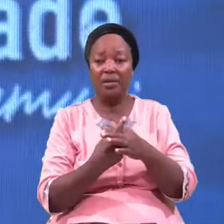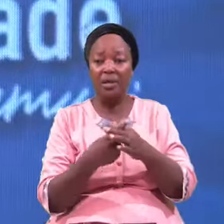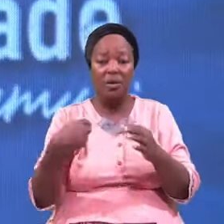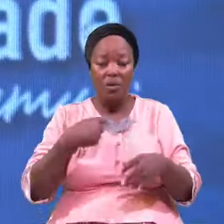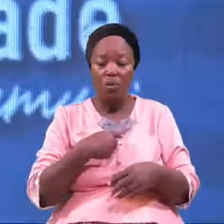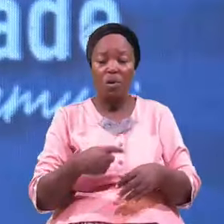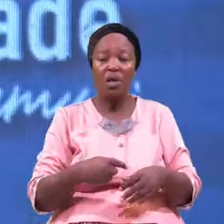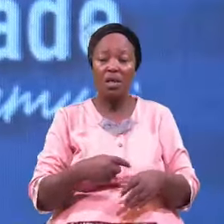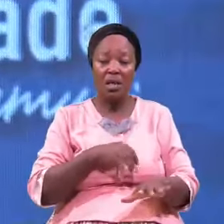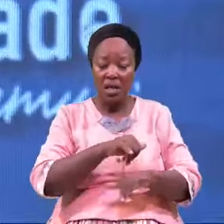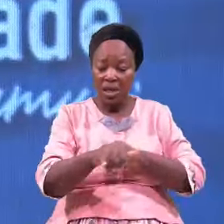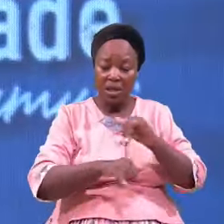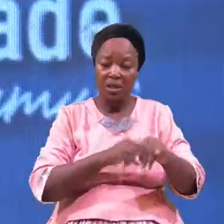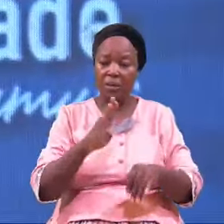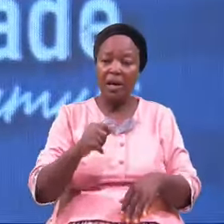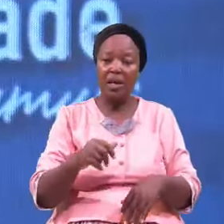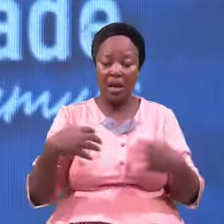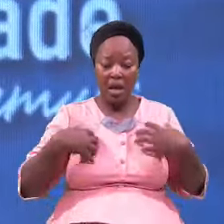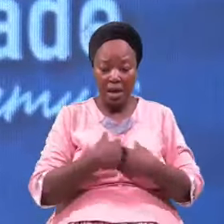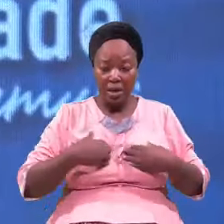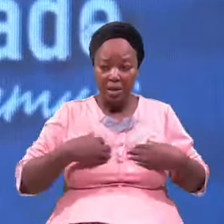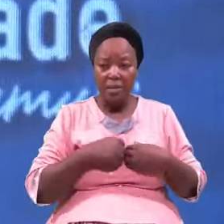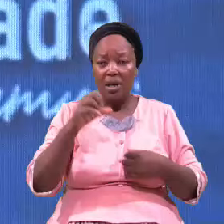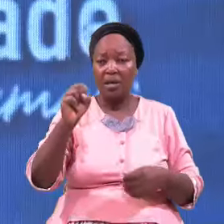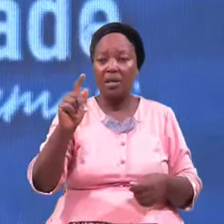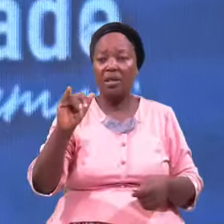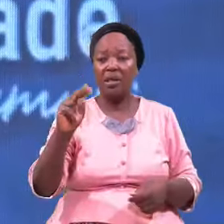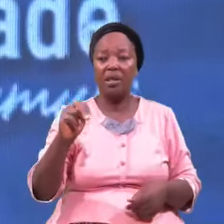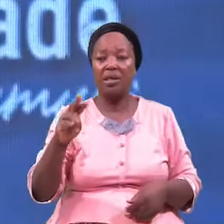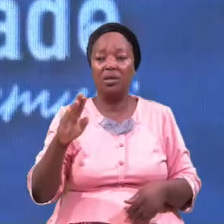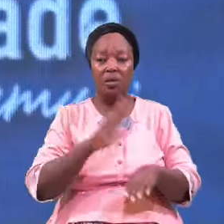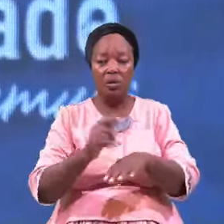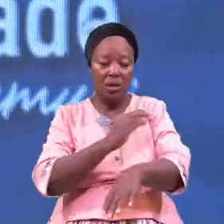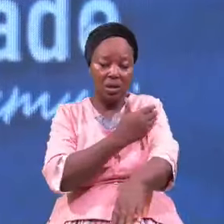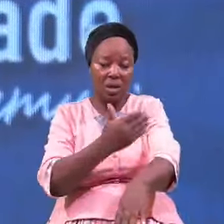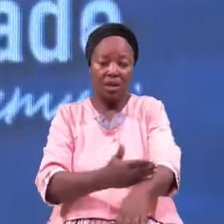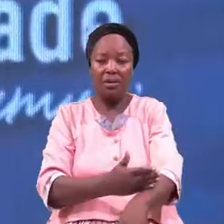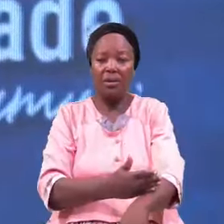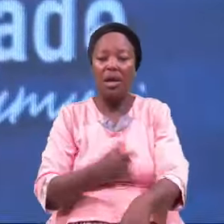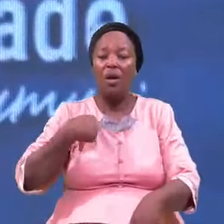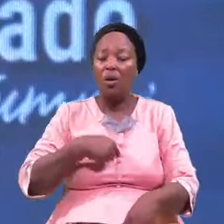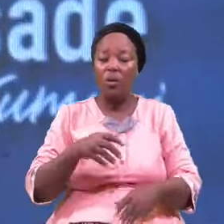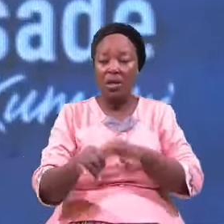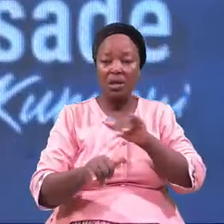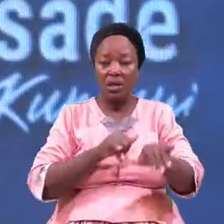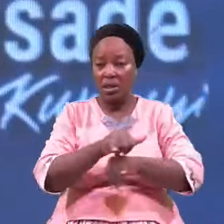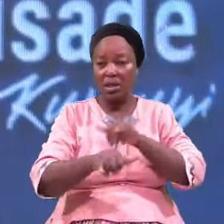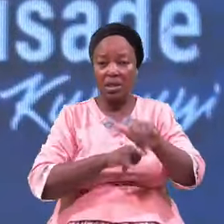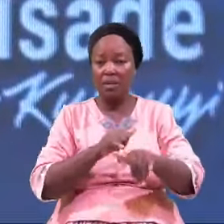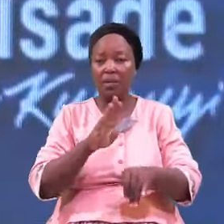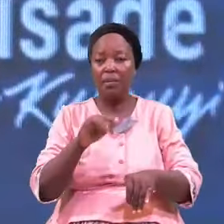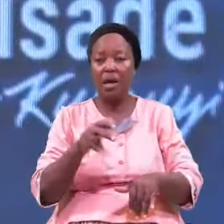By Animal Skin On The Hand We Deceived By A